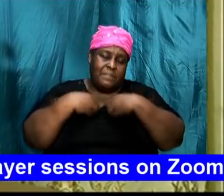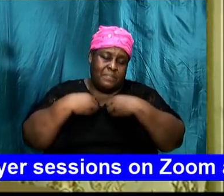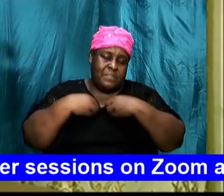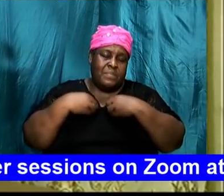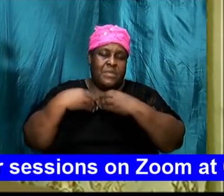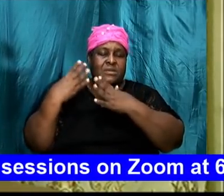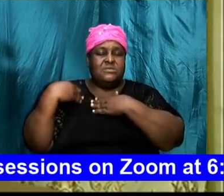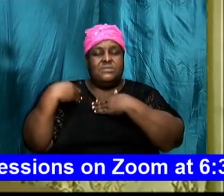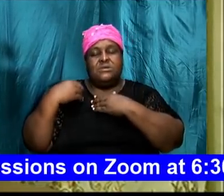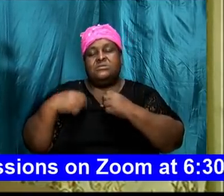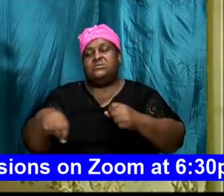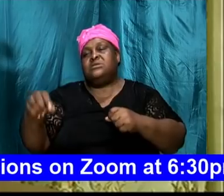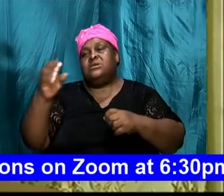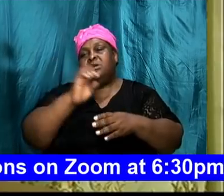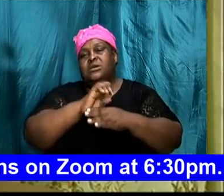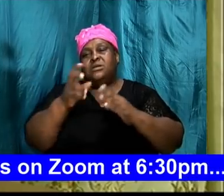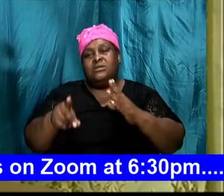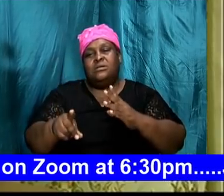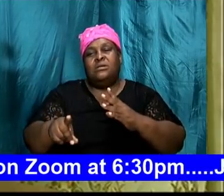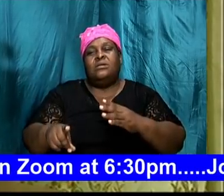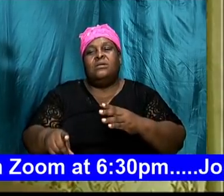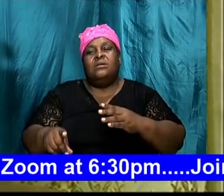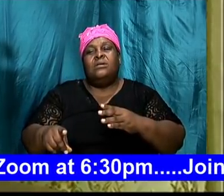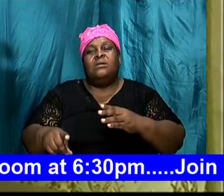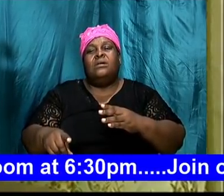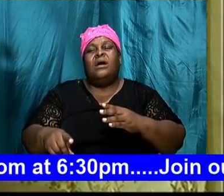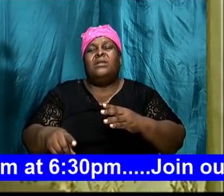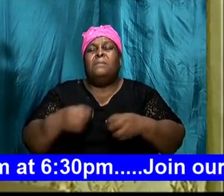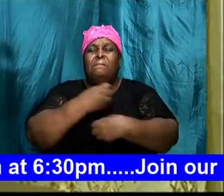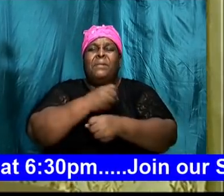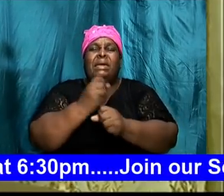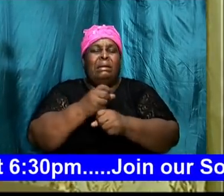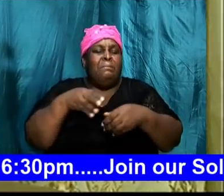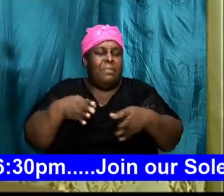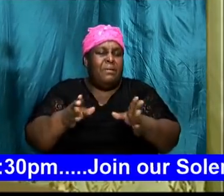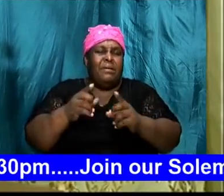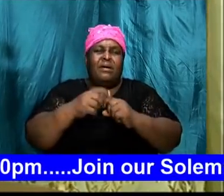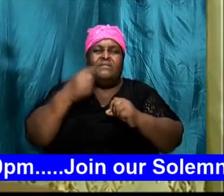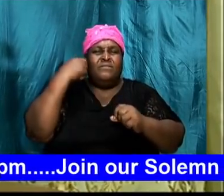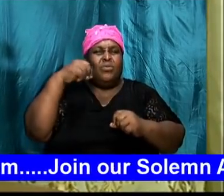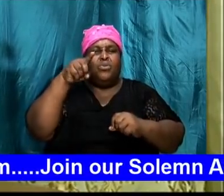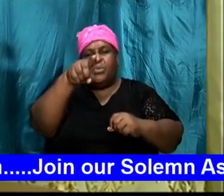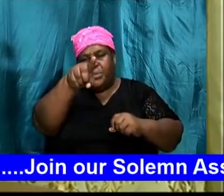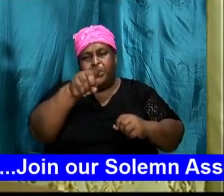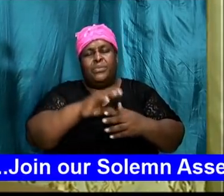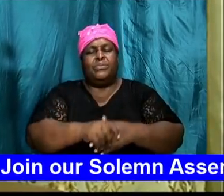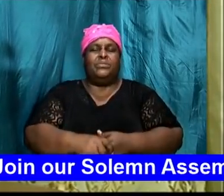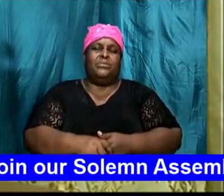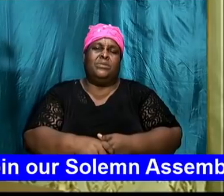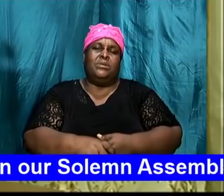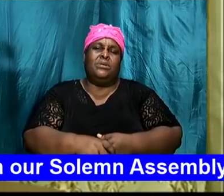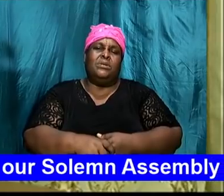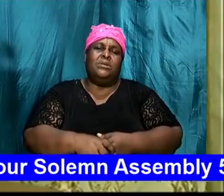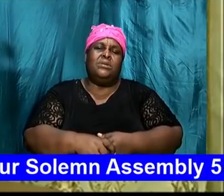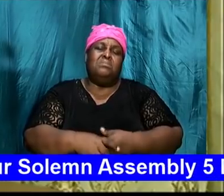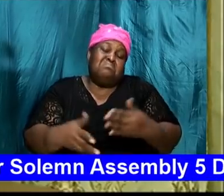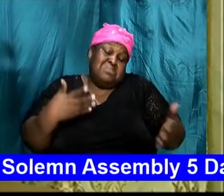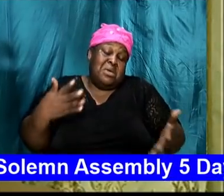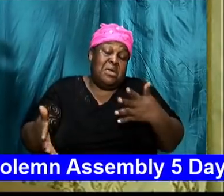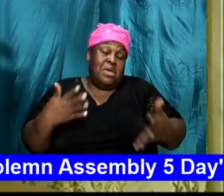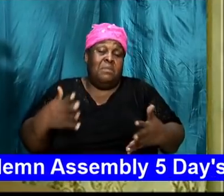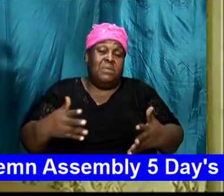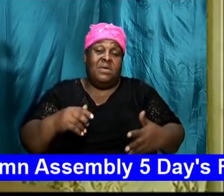the mother's womb and he has designed a part for you. This part, like I said, might not be